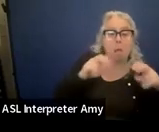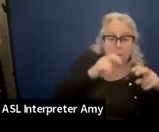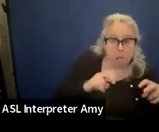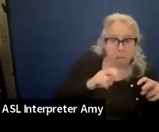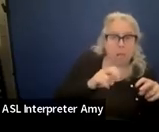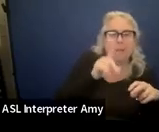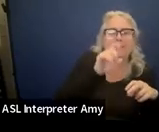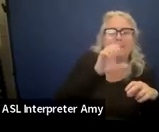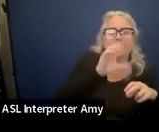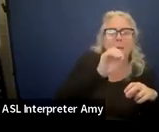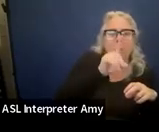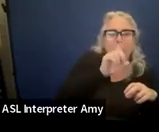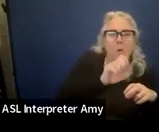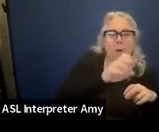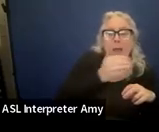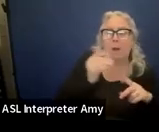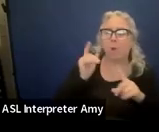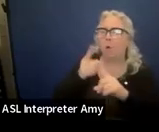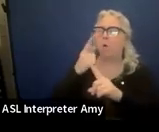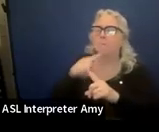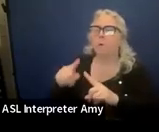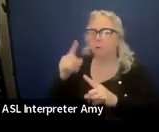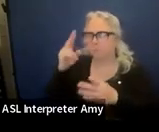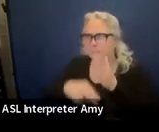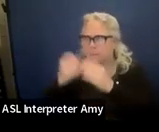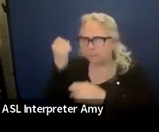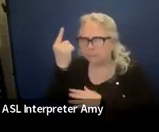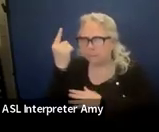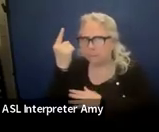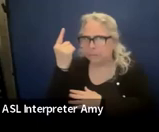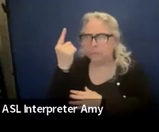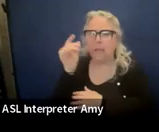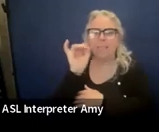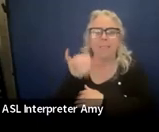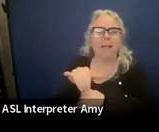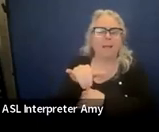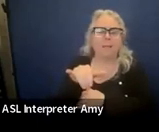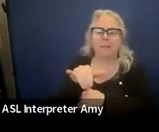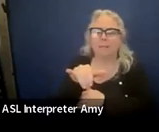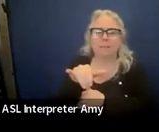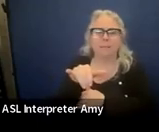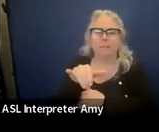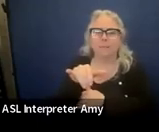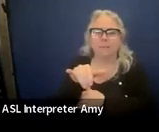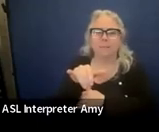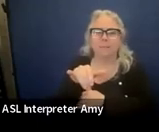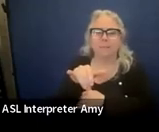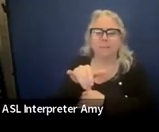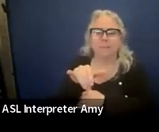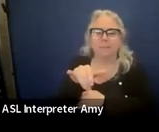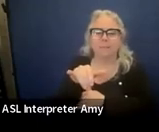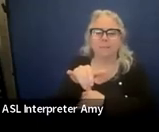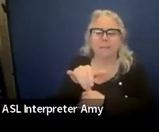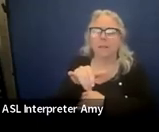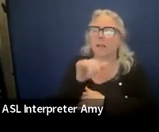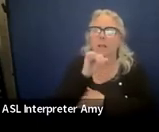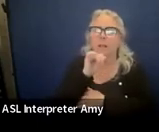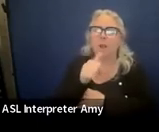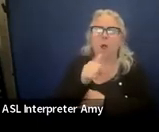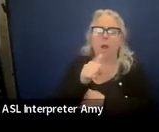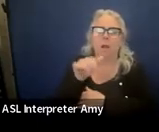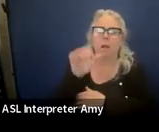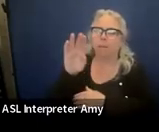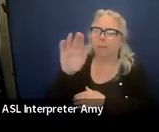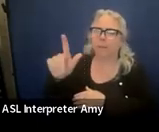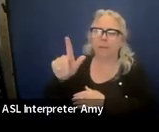goal is for comprehension. So that's not baseline data.